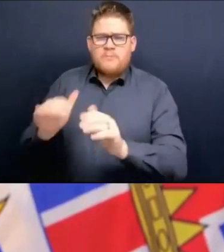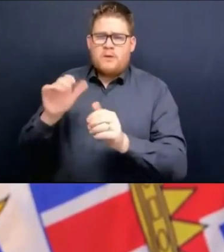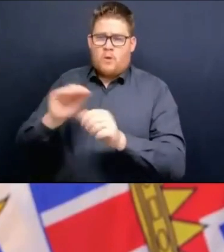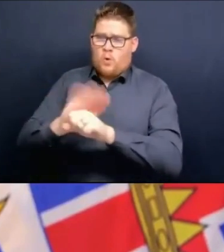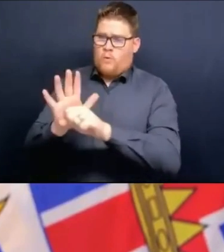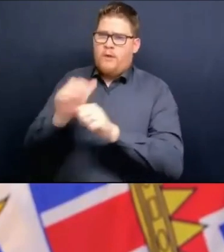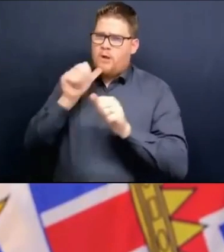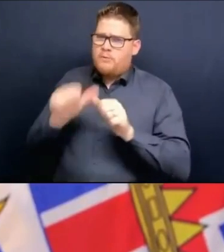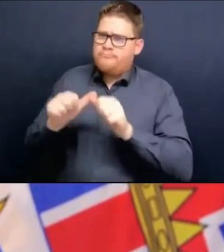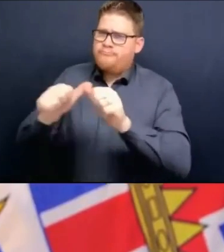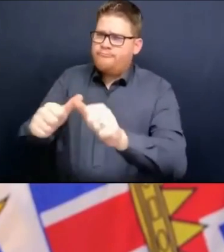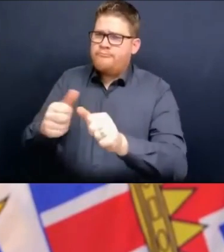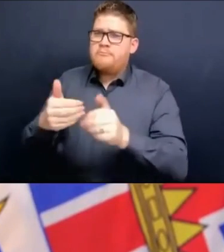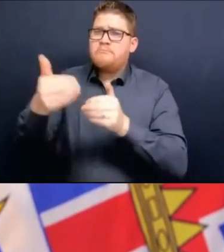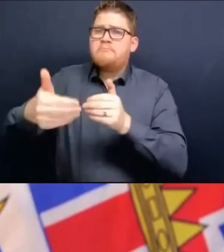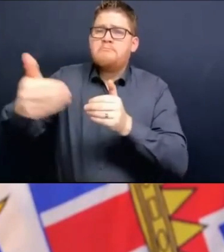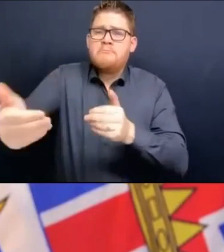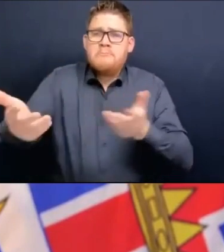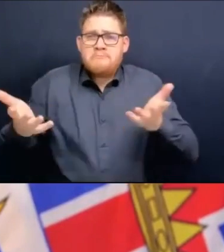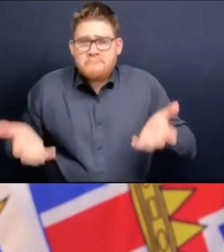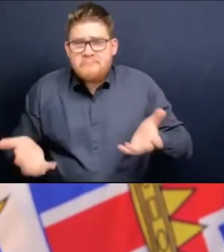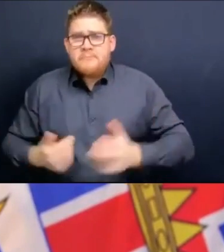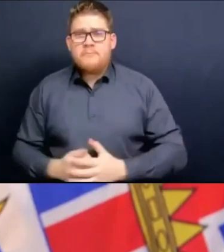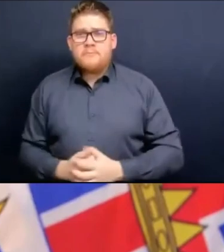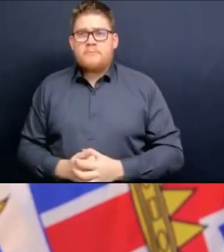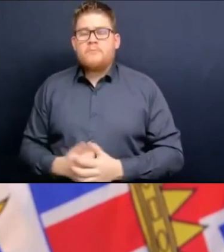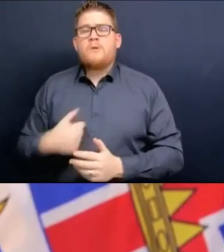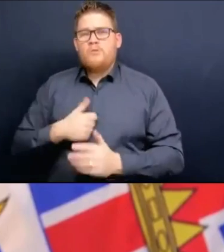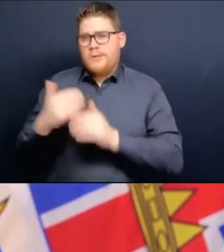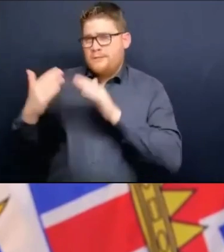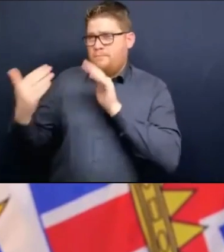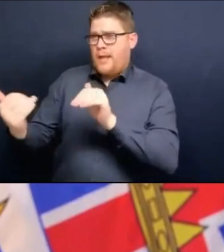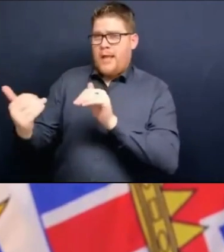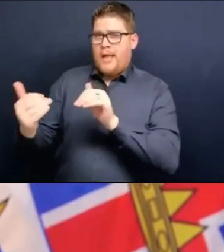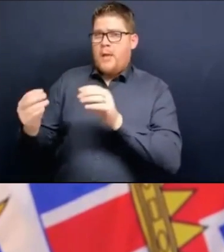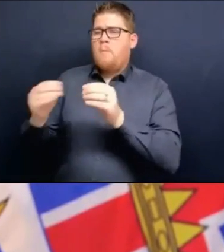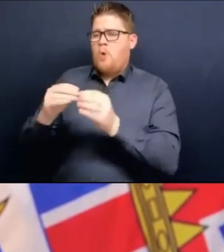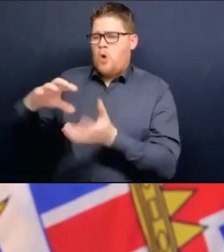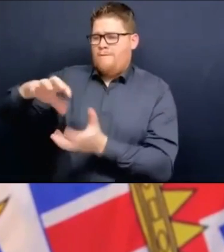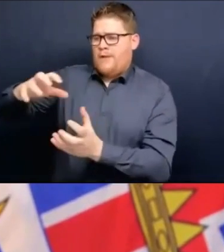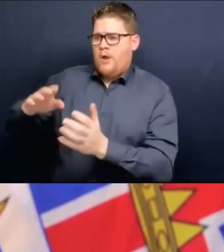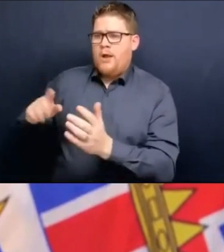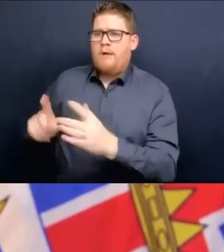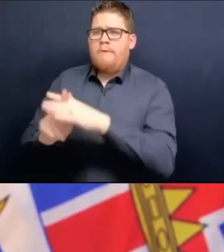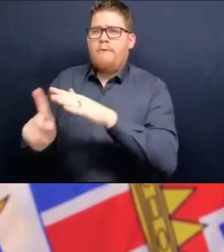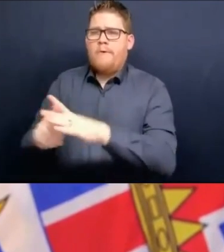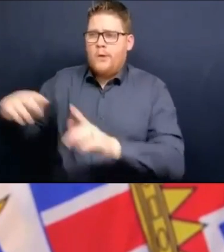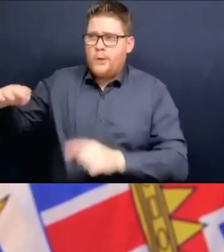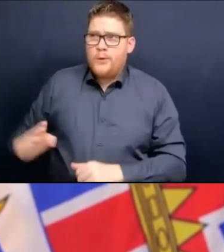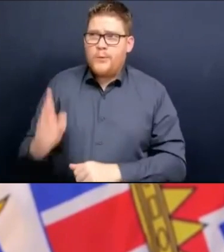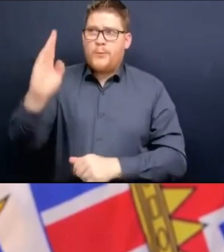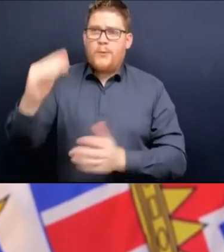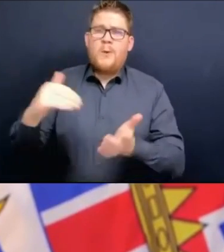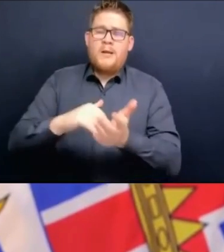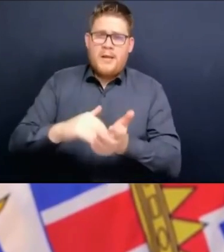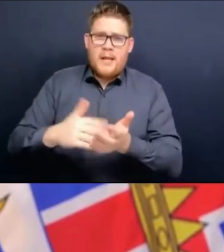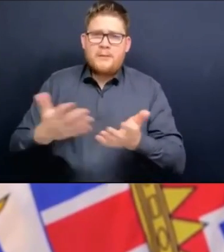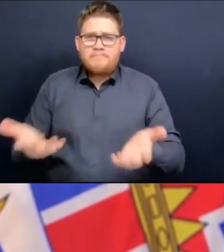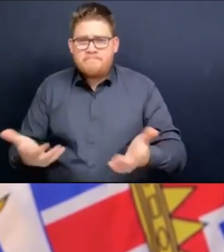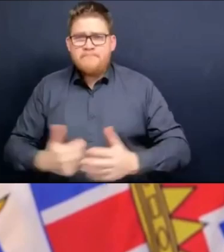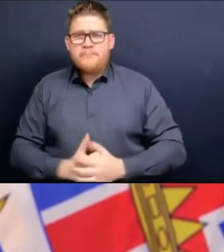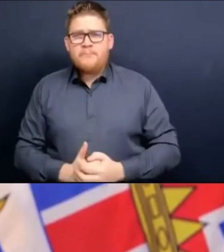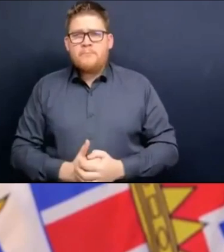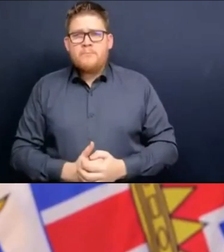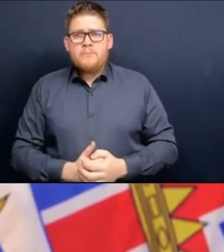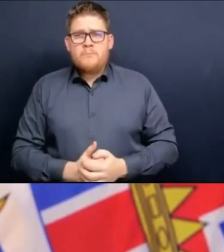another wave, at least one, is expected. Is there any, you're confident of